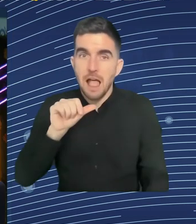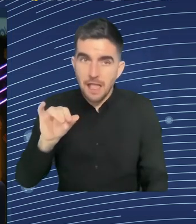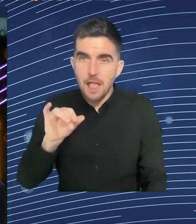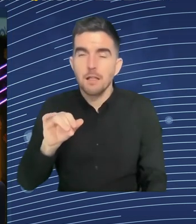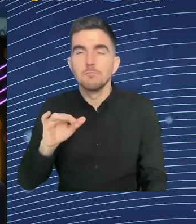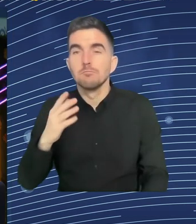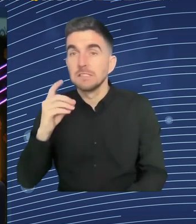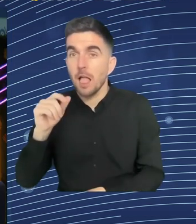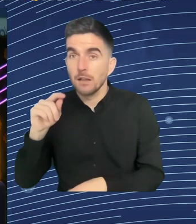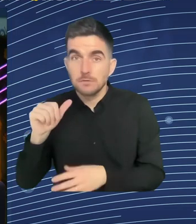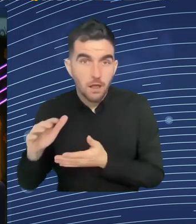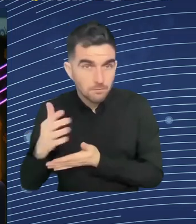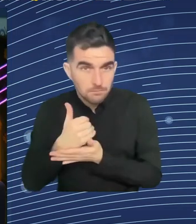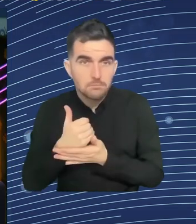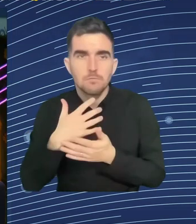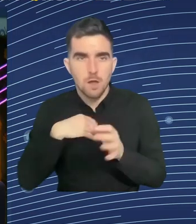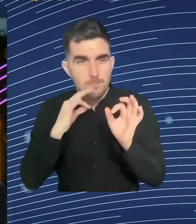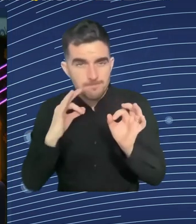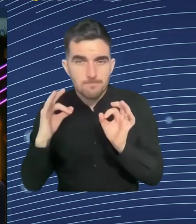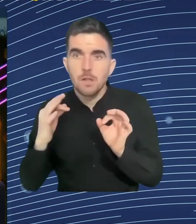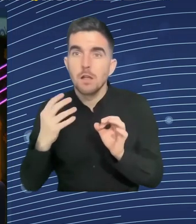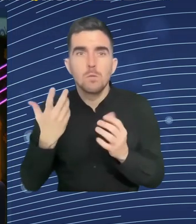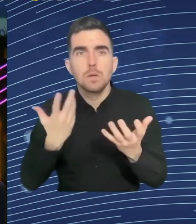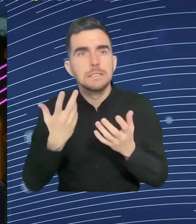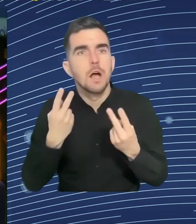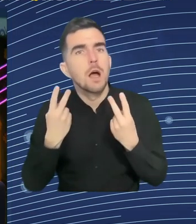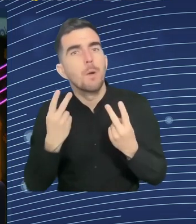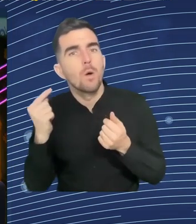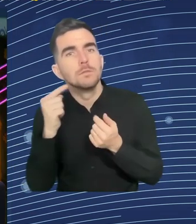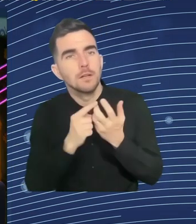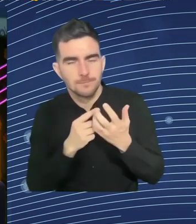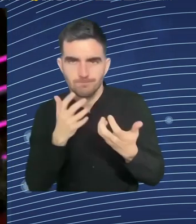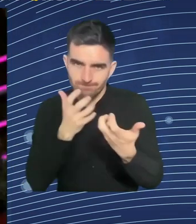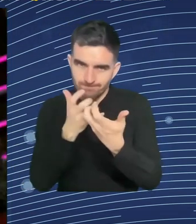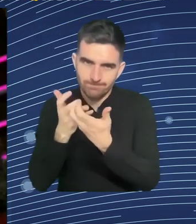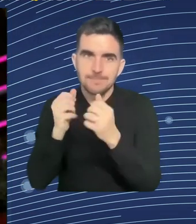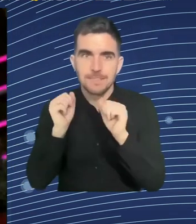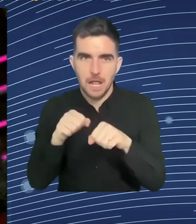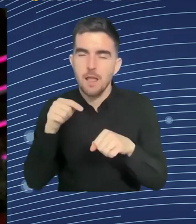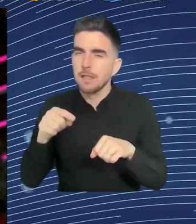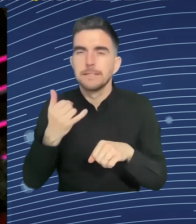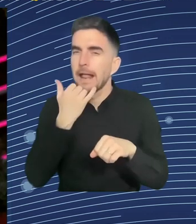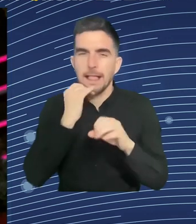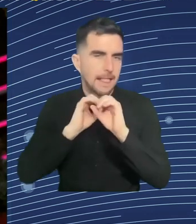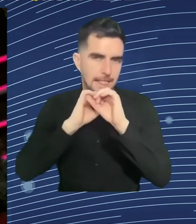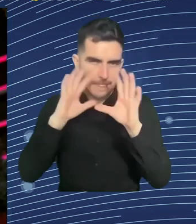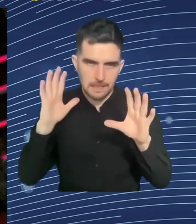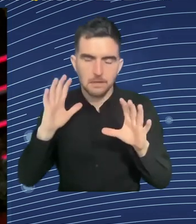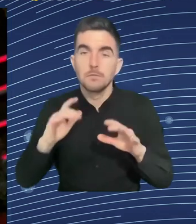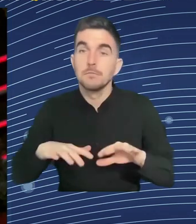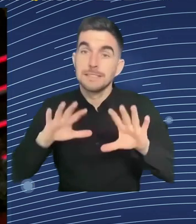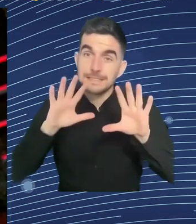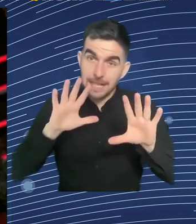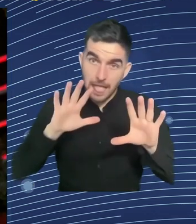exists in the people and the process, exists in who's building our technology and how they're building it. That's really where we can actually influence the